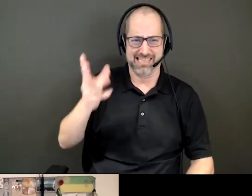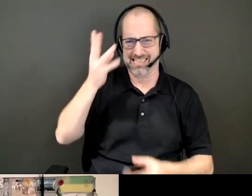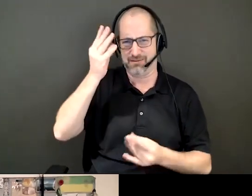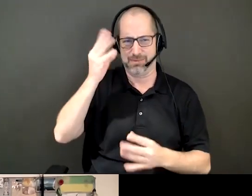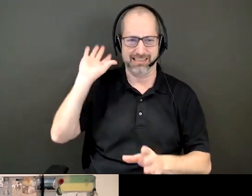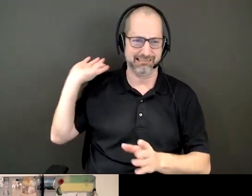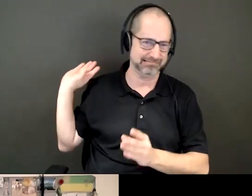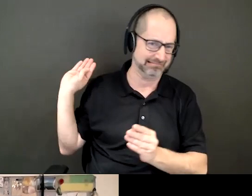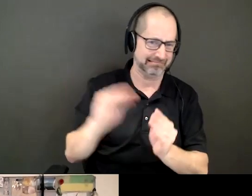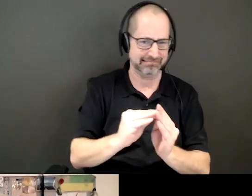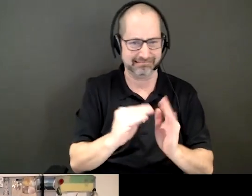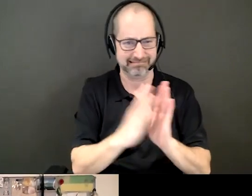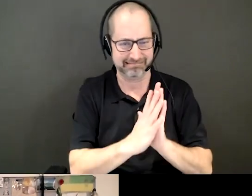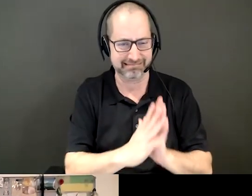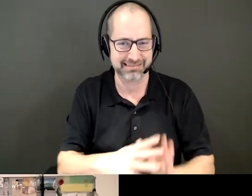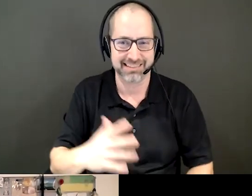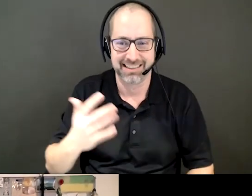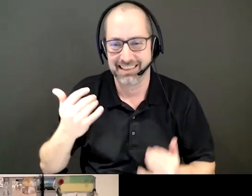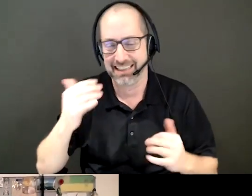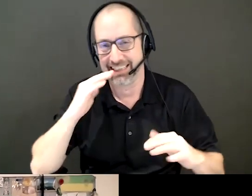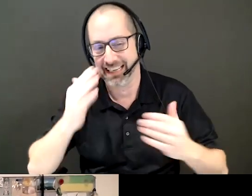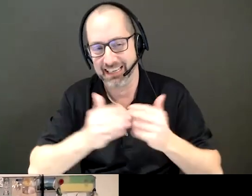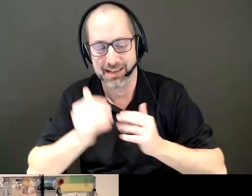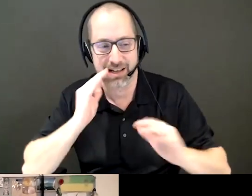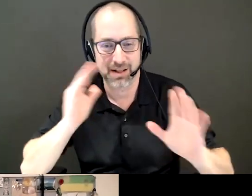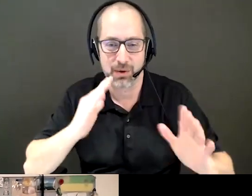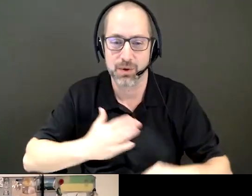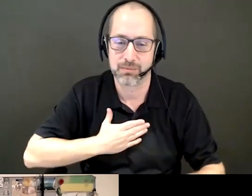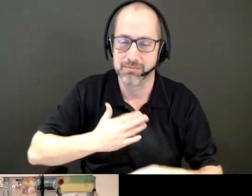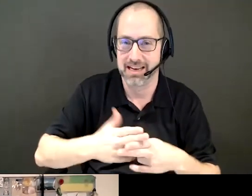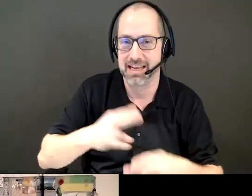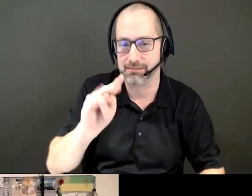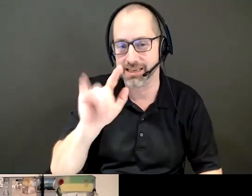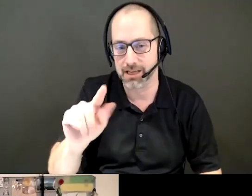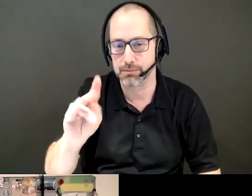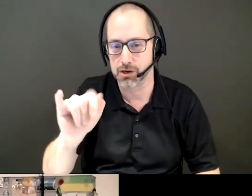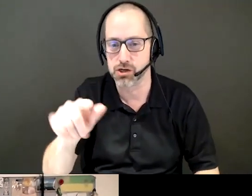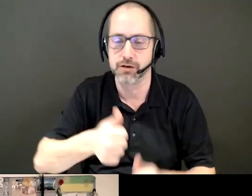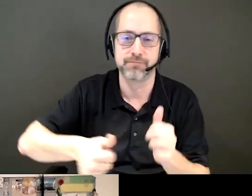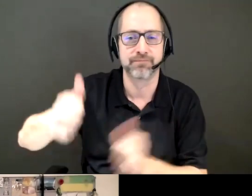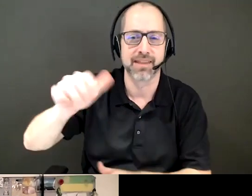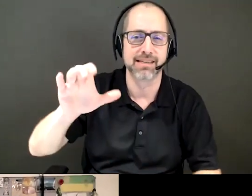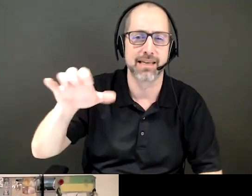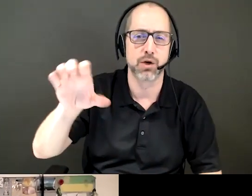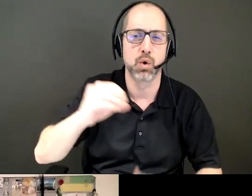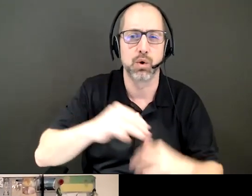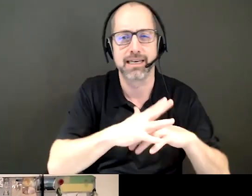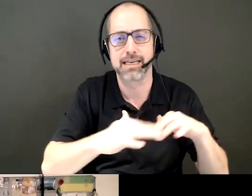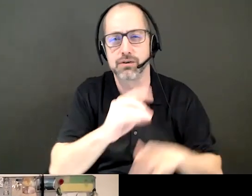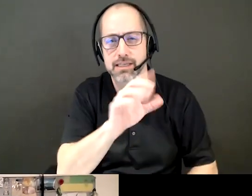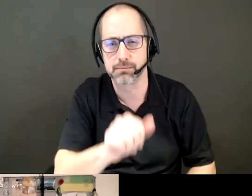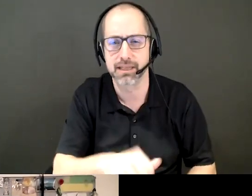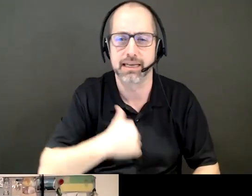Anyways, hi, everyone. As Krista said, my name is Neil Belanger, I'm the Chief Executive Officer of Indigenous Disability Canada and